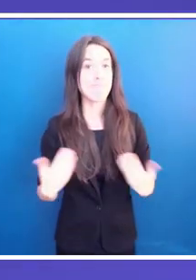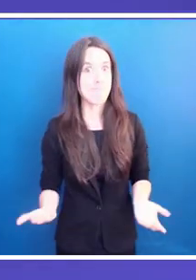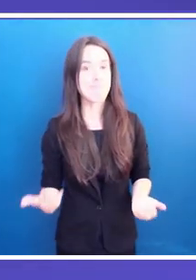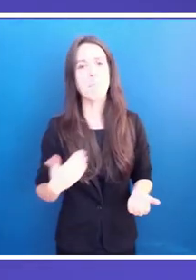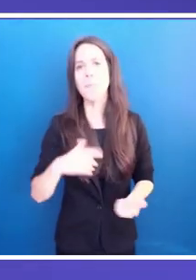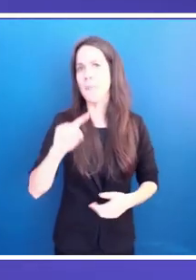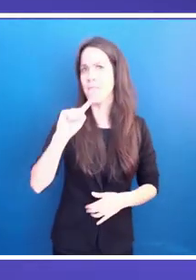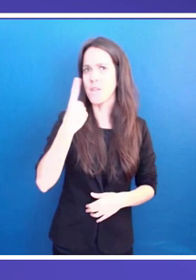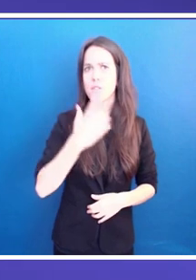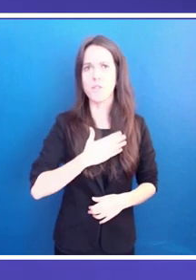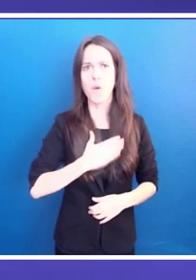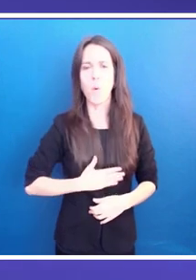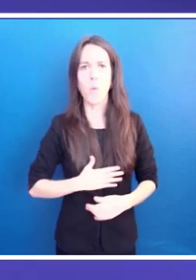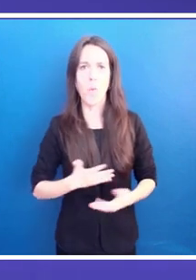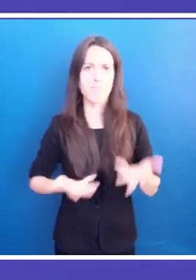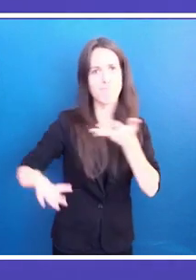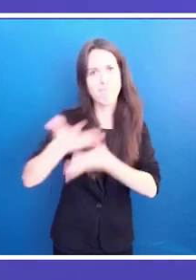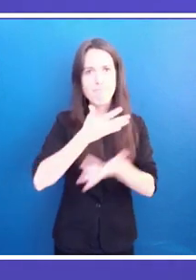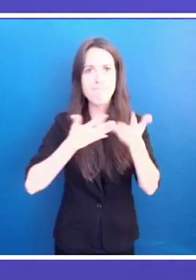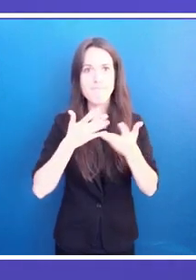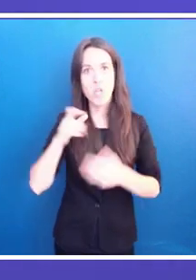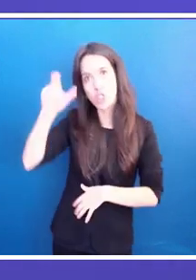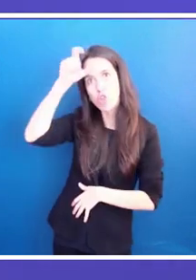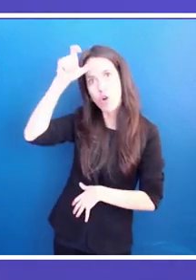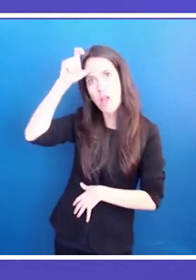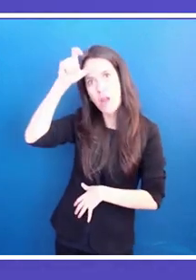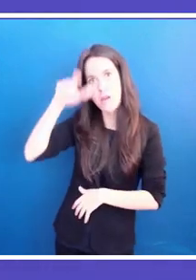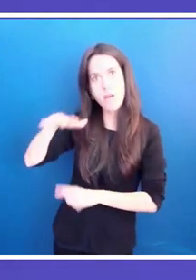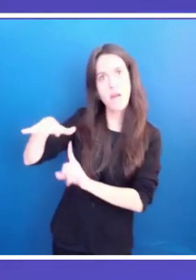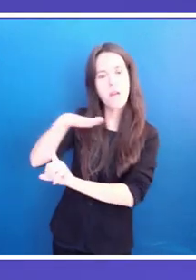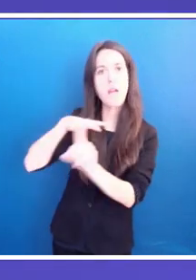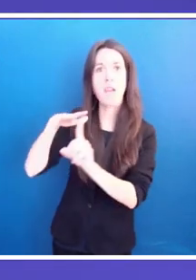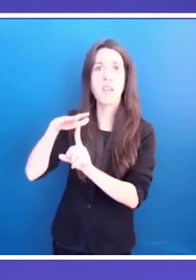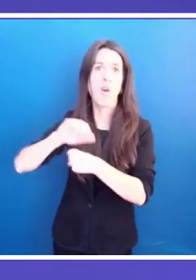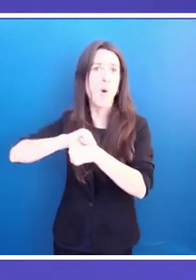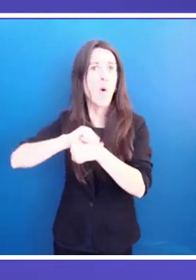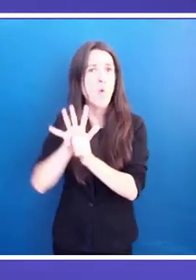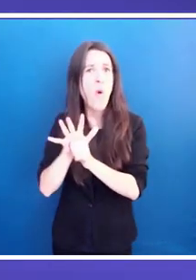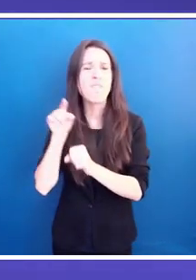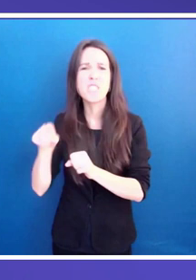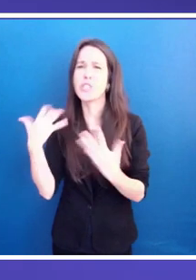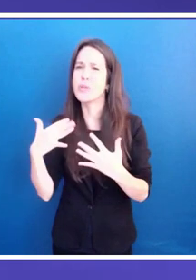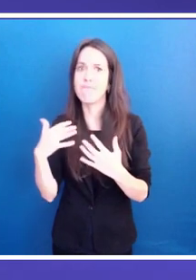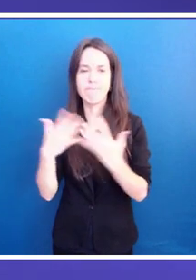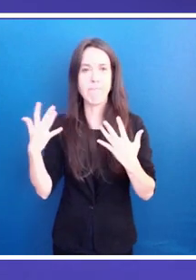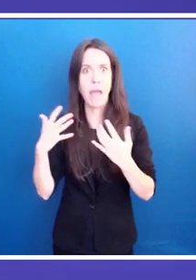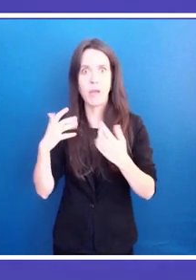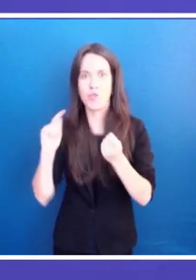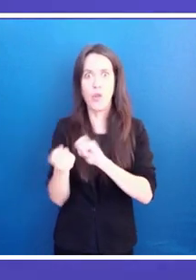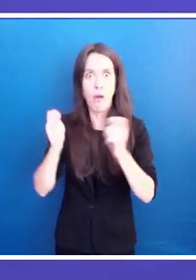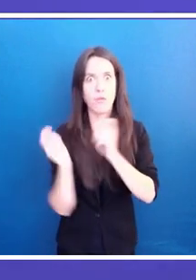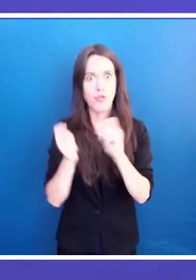local context in Jordan. The spread of COVID-19 has led to many structural changes in the daily lives of everyone.